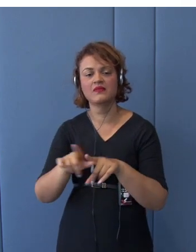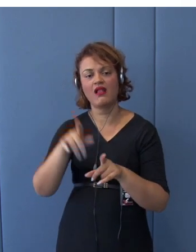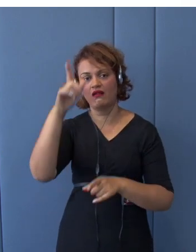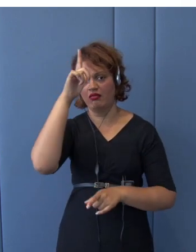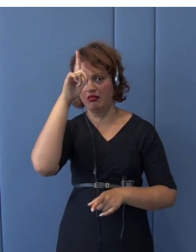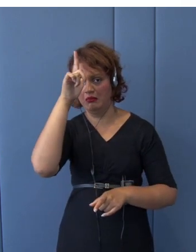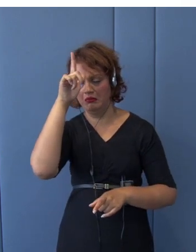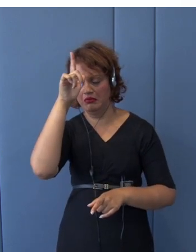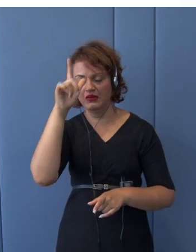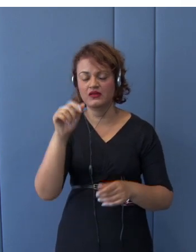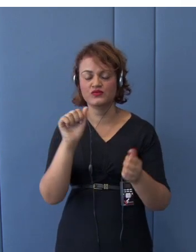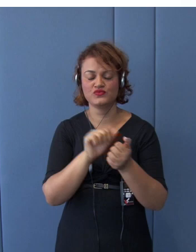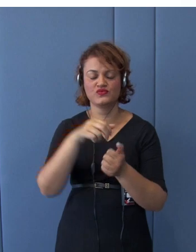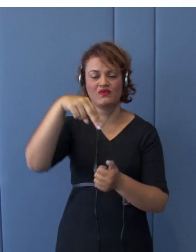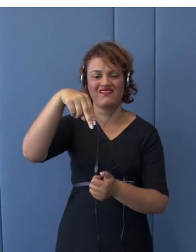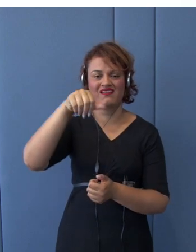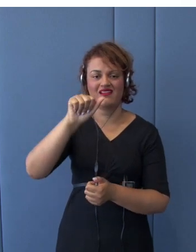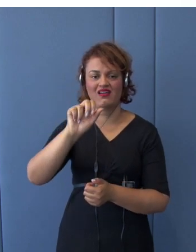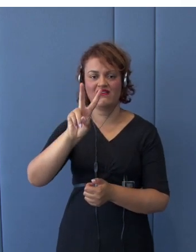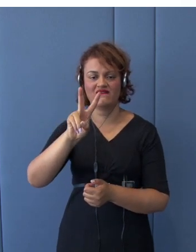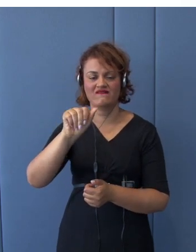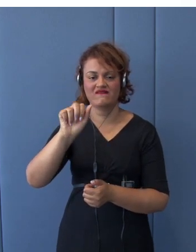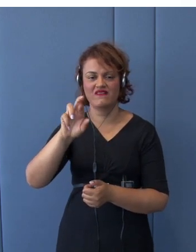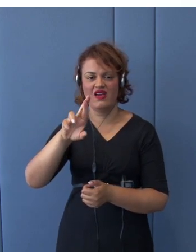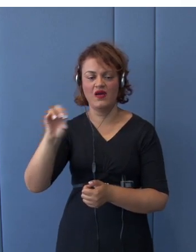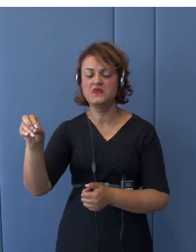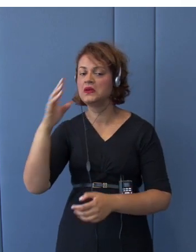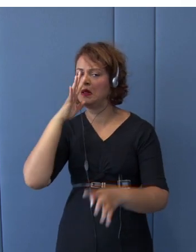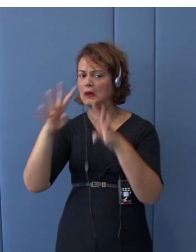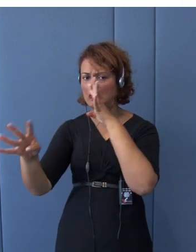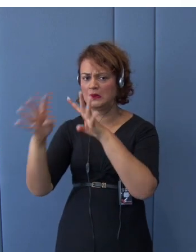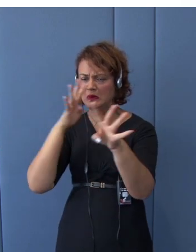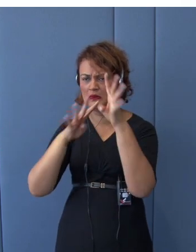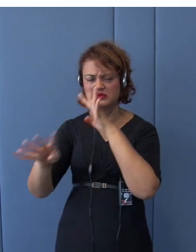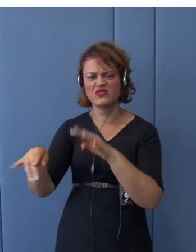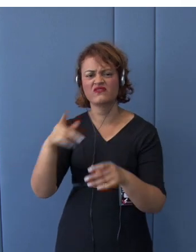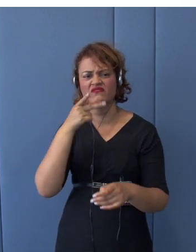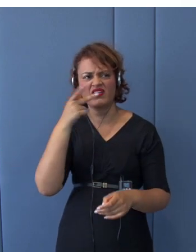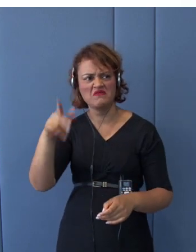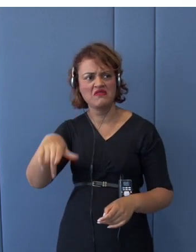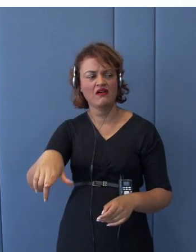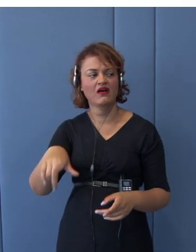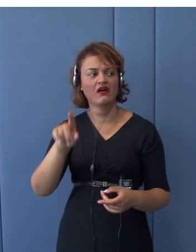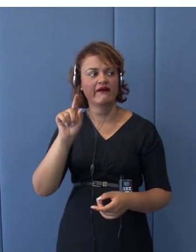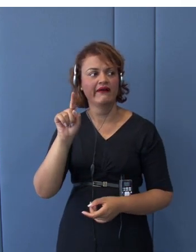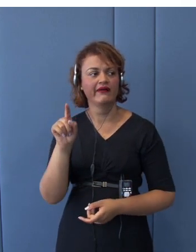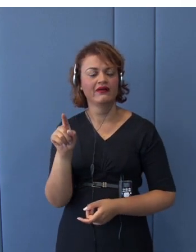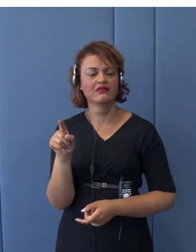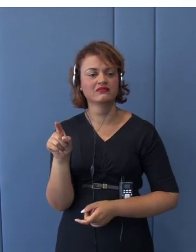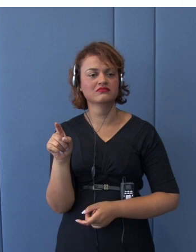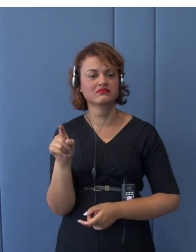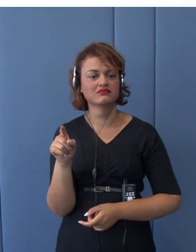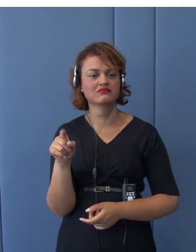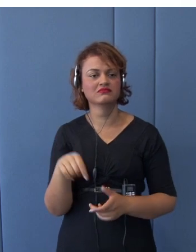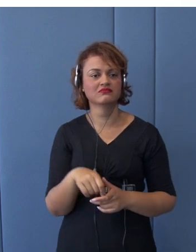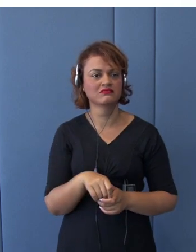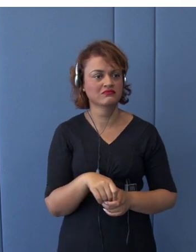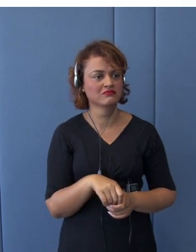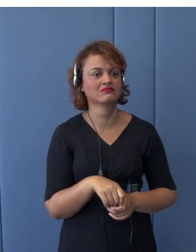is accusing constantly Germany as a main culprit of the, you know, the